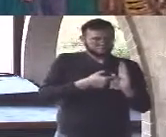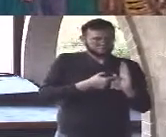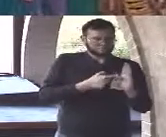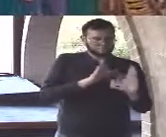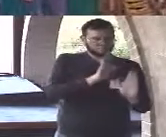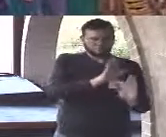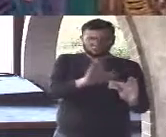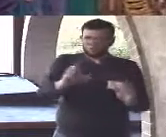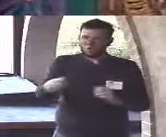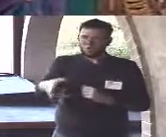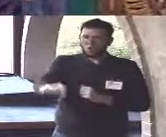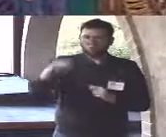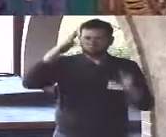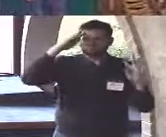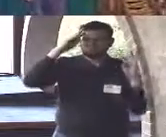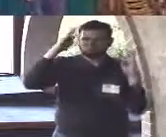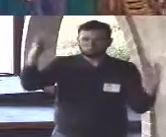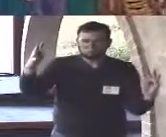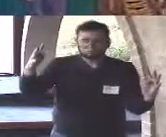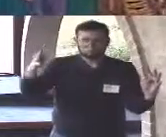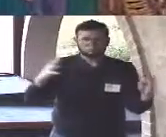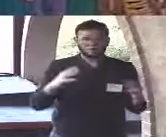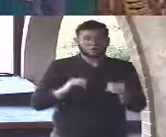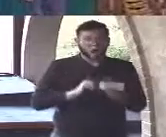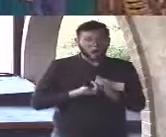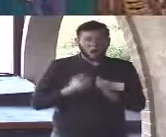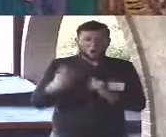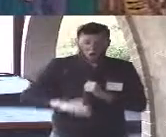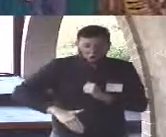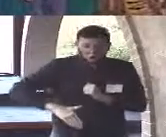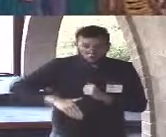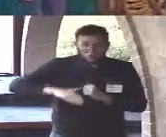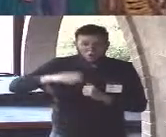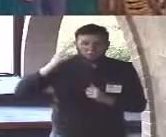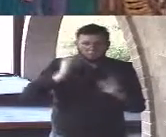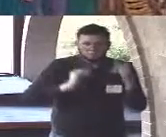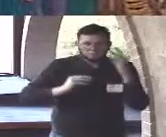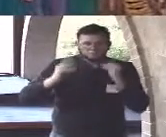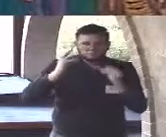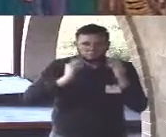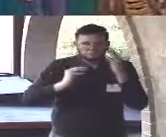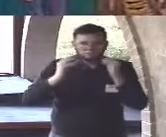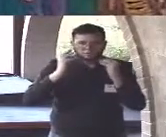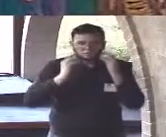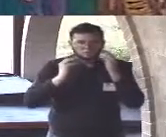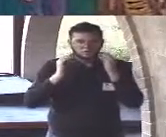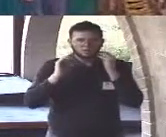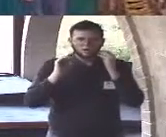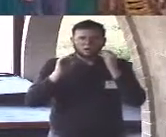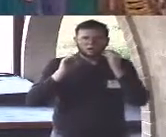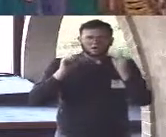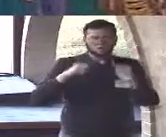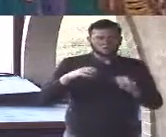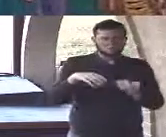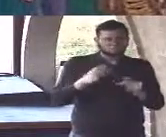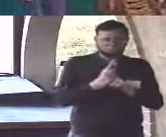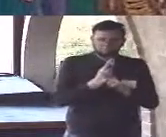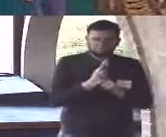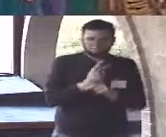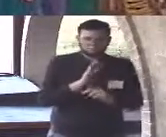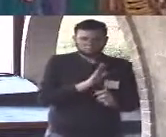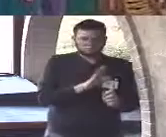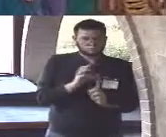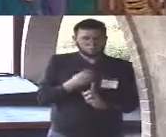is created through our intentionally self-aware acts of interpreting of reading this grand book